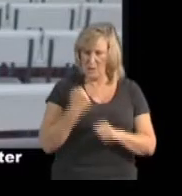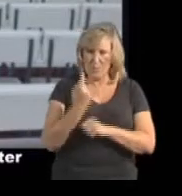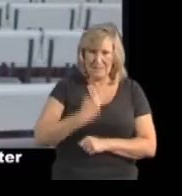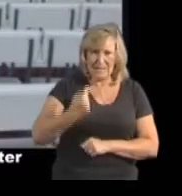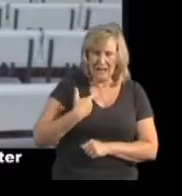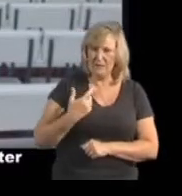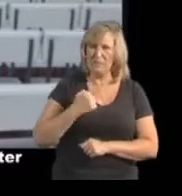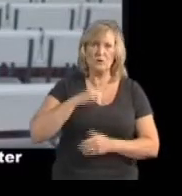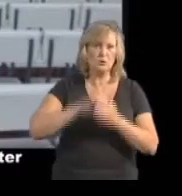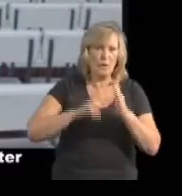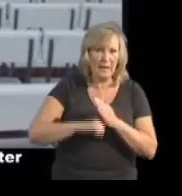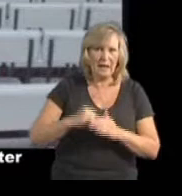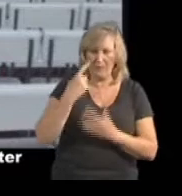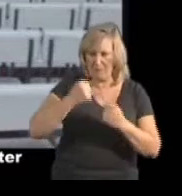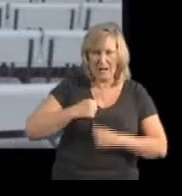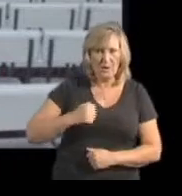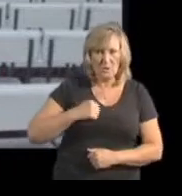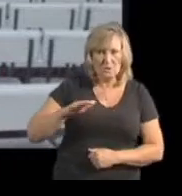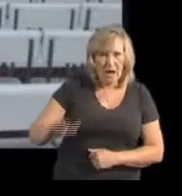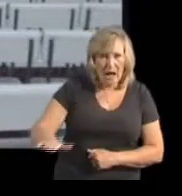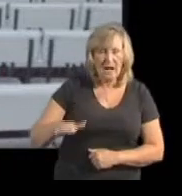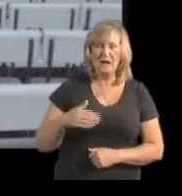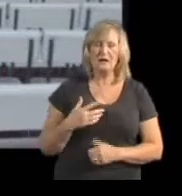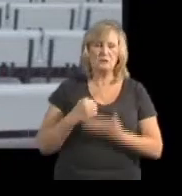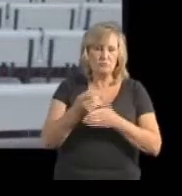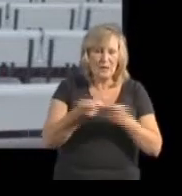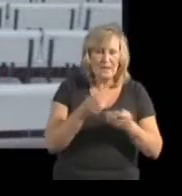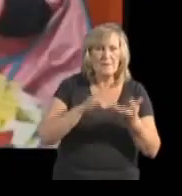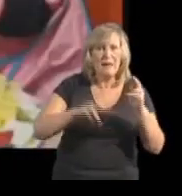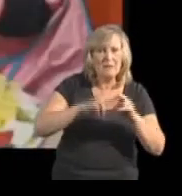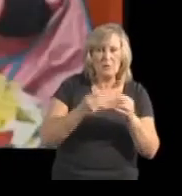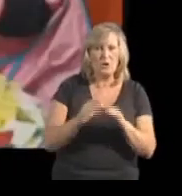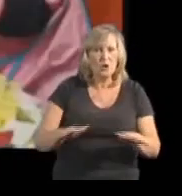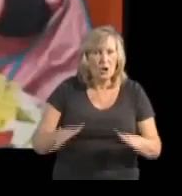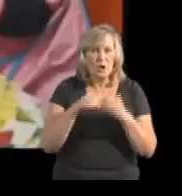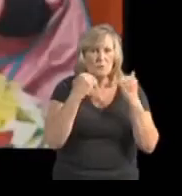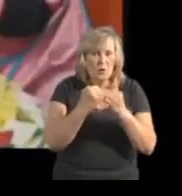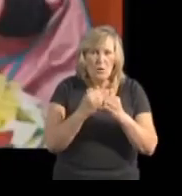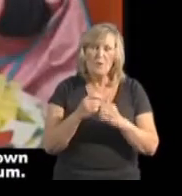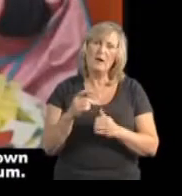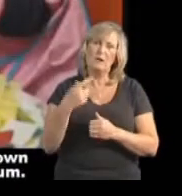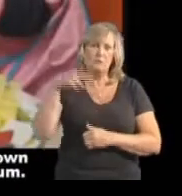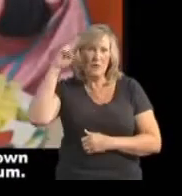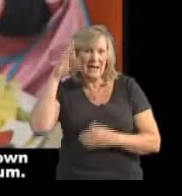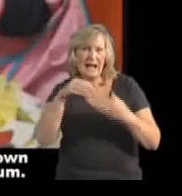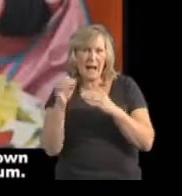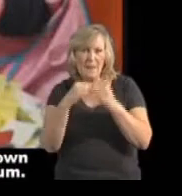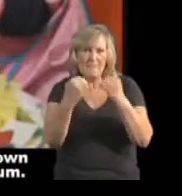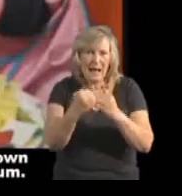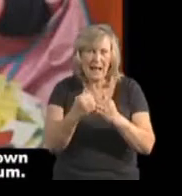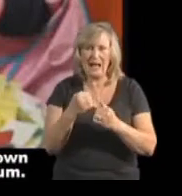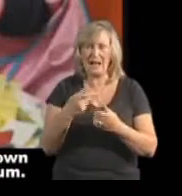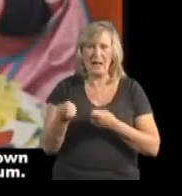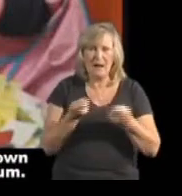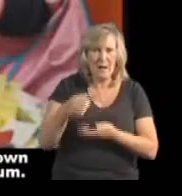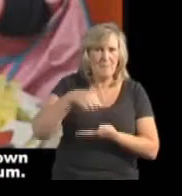my own shopping, looking after my own child, helping to run a parent and toddler group and brownie guide pack, dealing with a budget, cooking